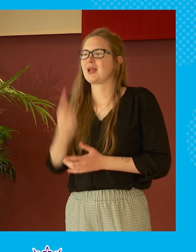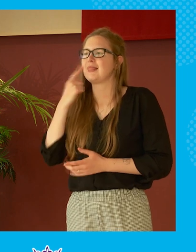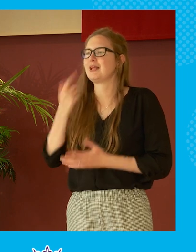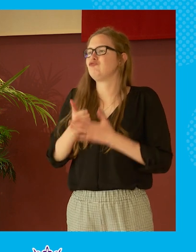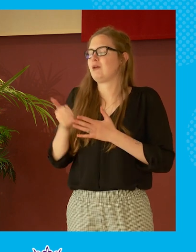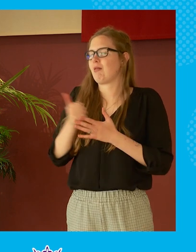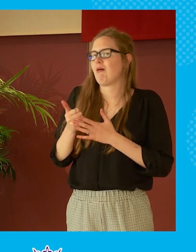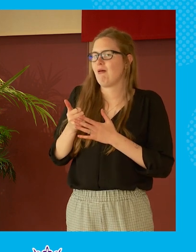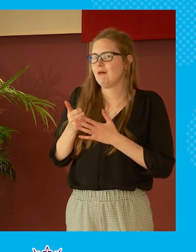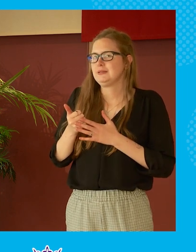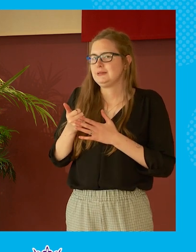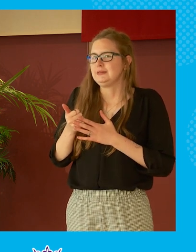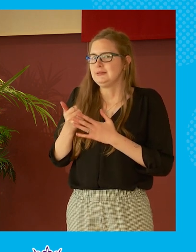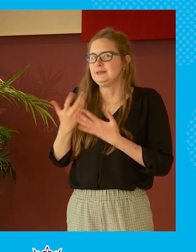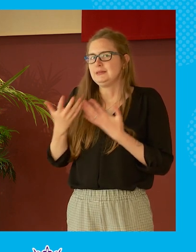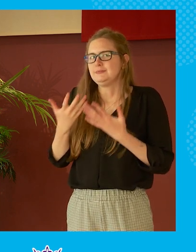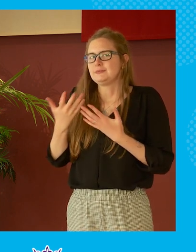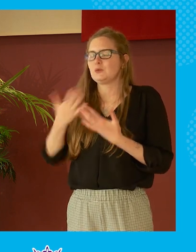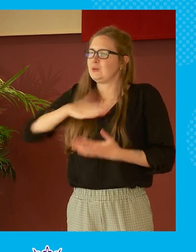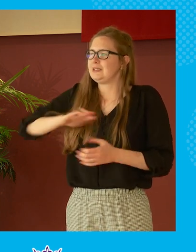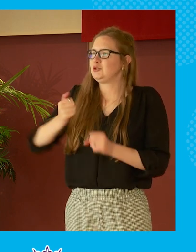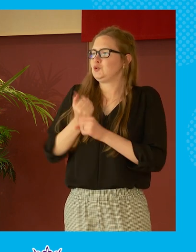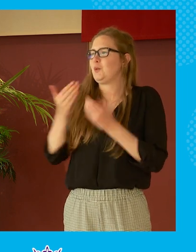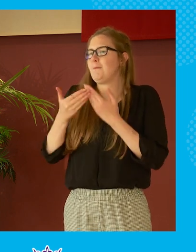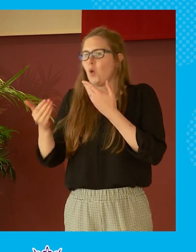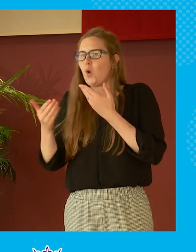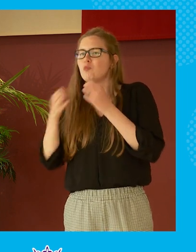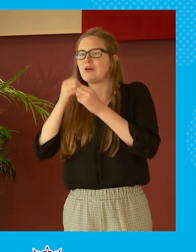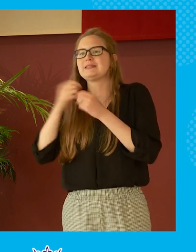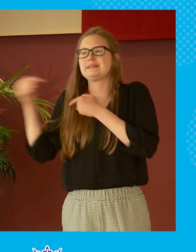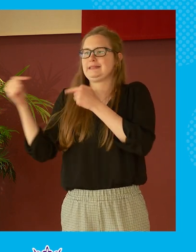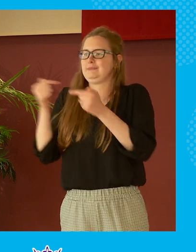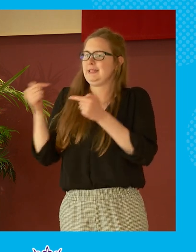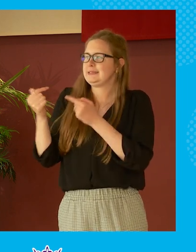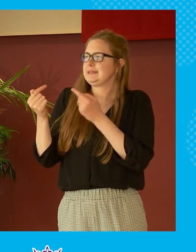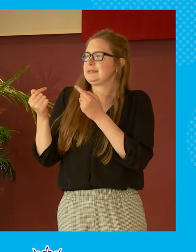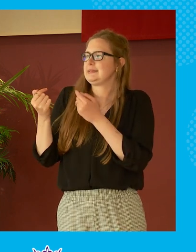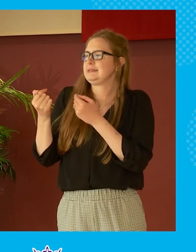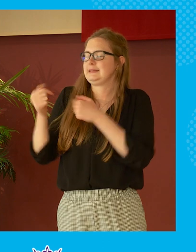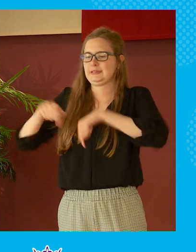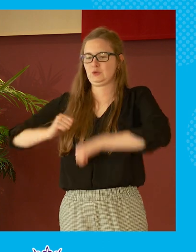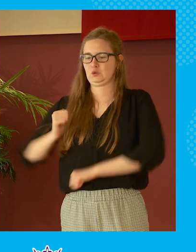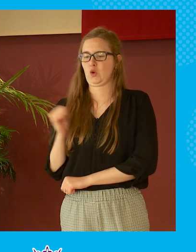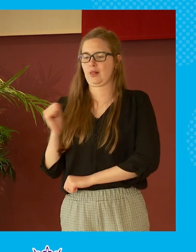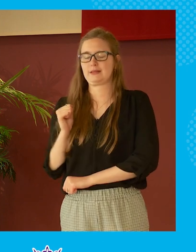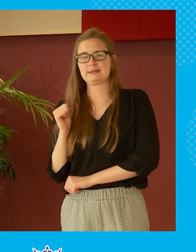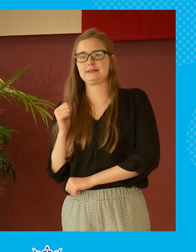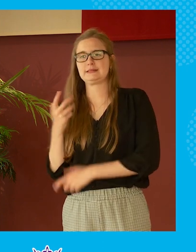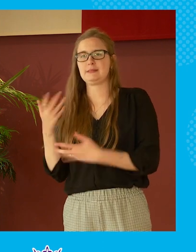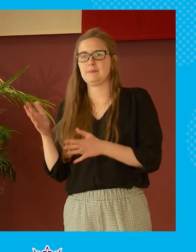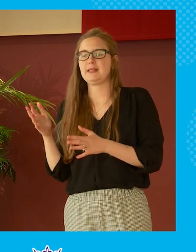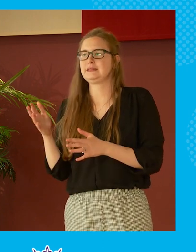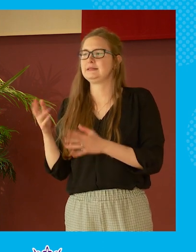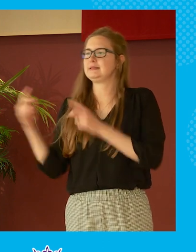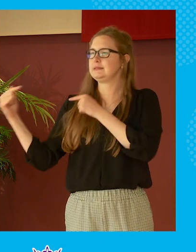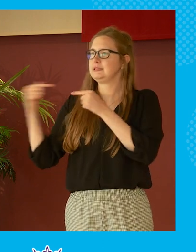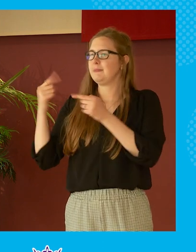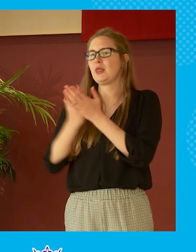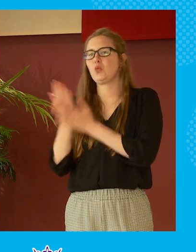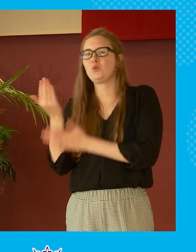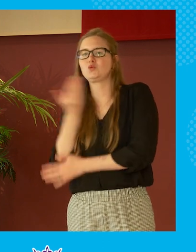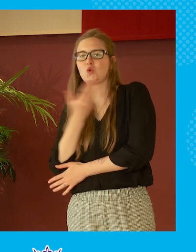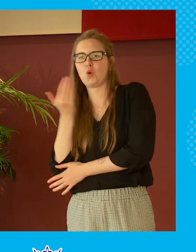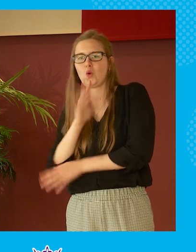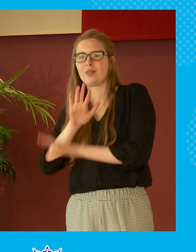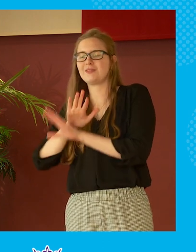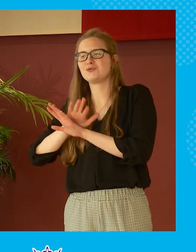often it i i think we need to do more of that and one of the things that the academy of scotland has been involved in is debating in schools